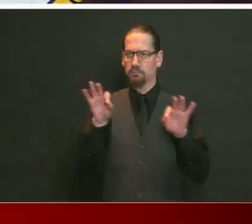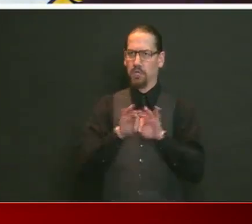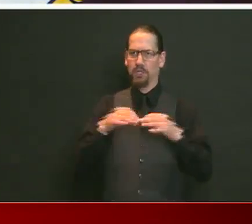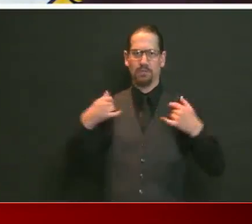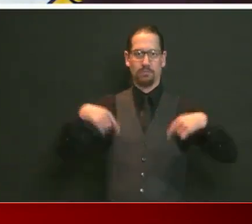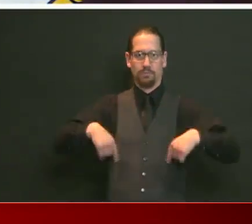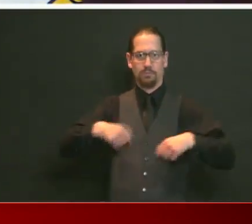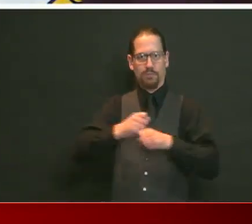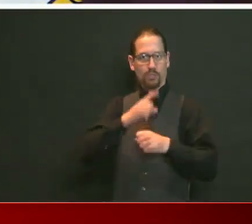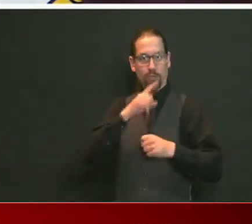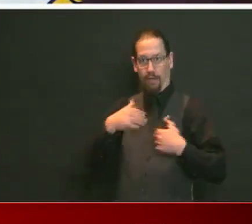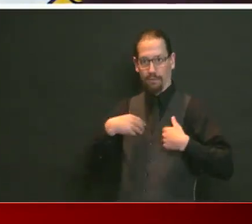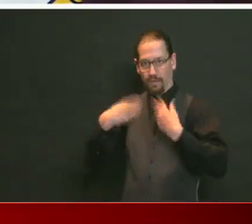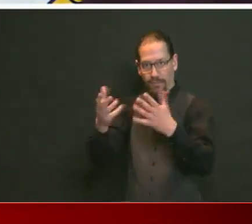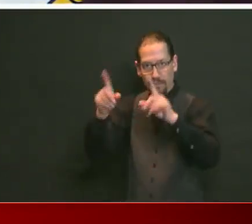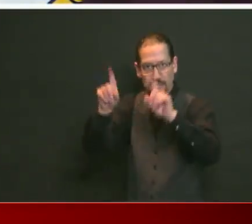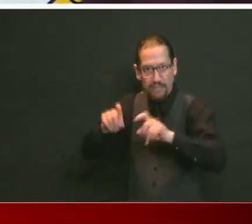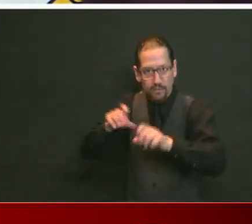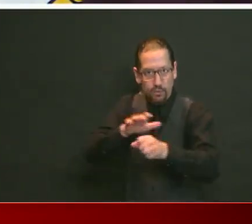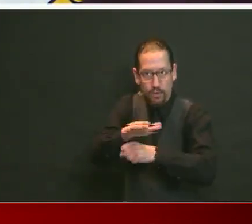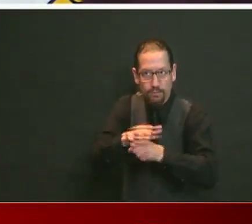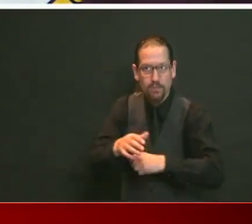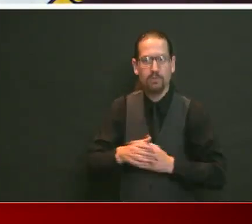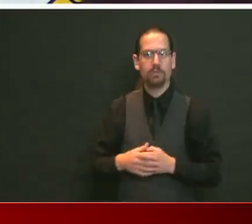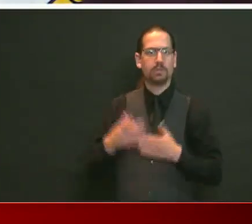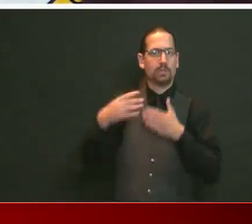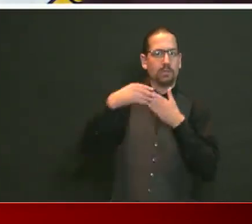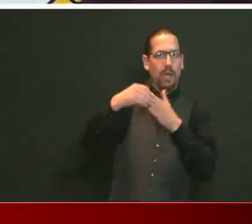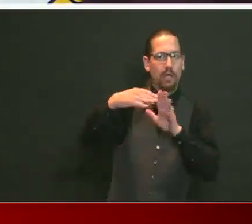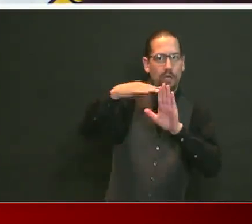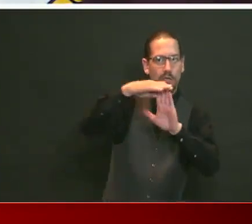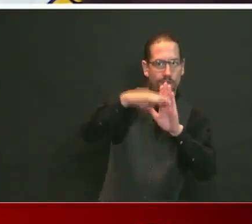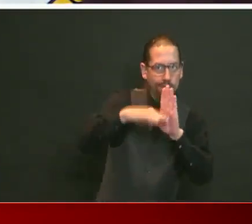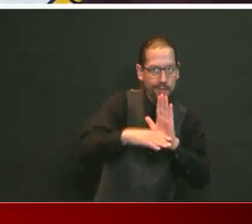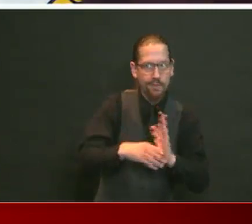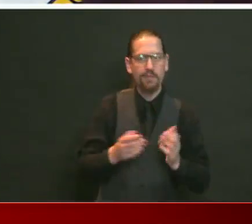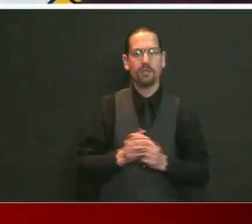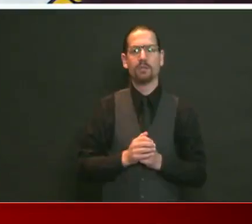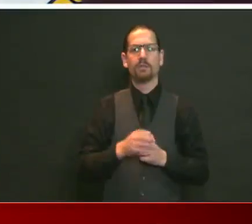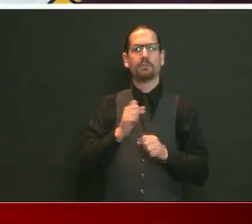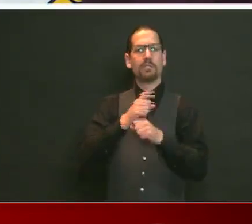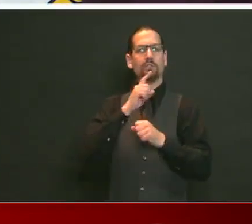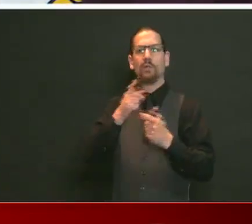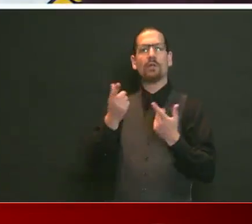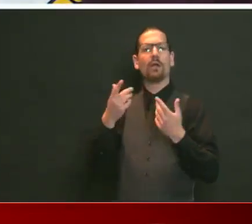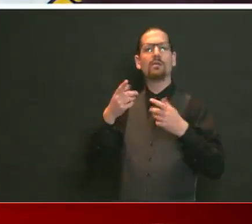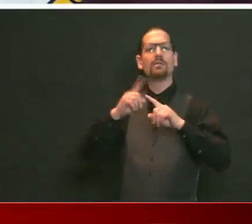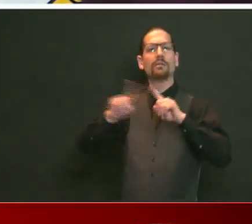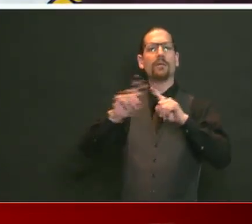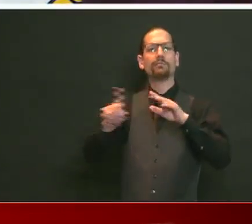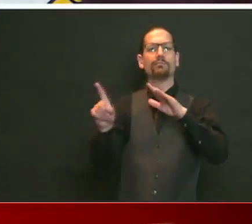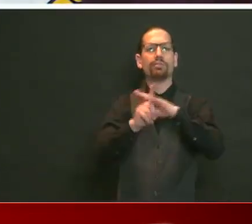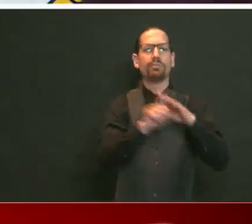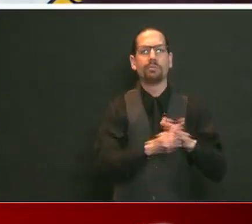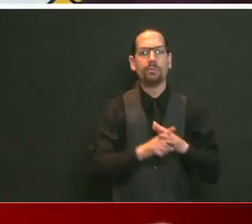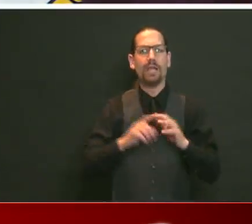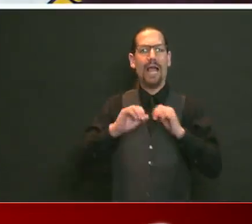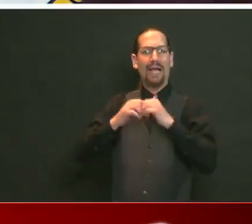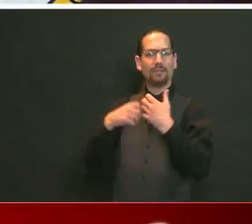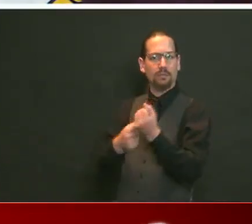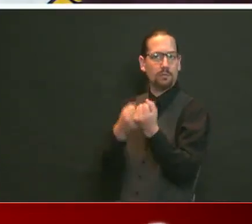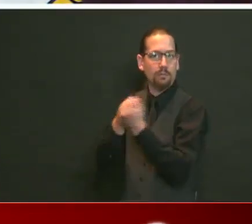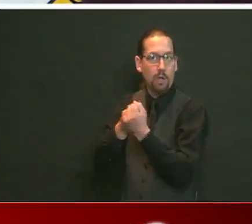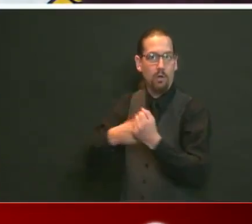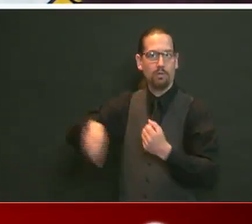them with guidance. We have to help them in any number of different ways. And we will do